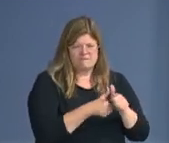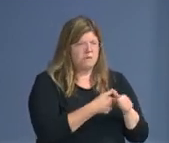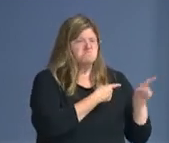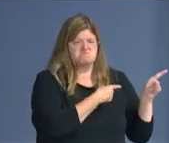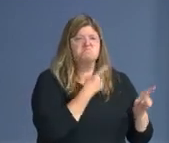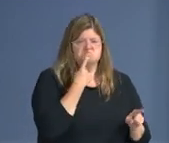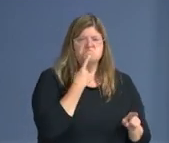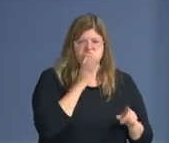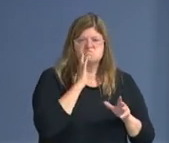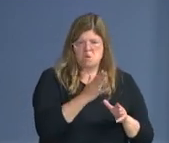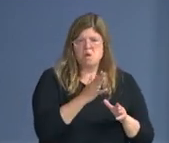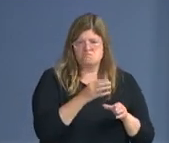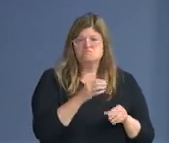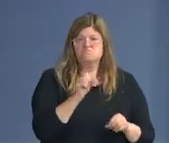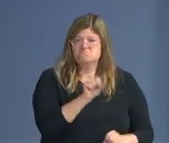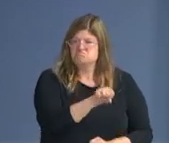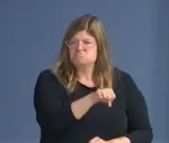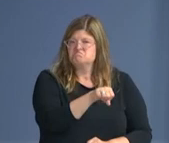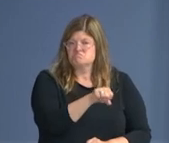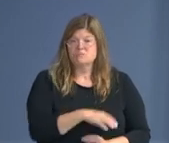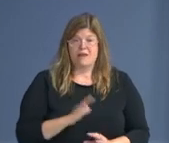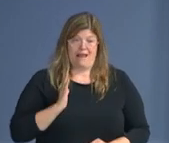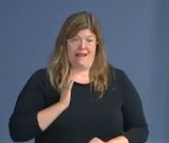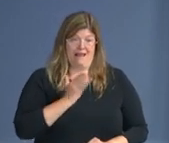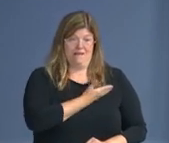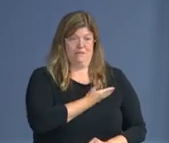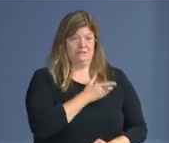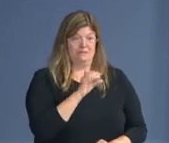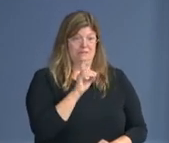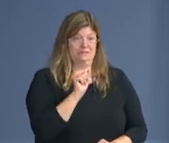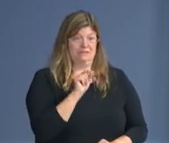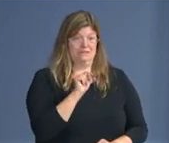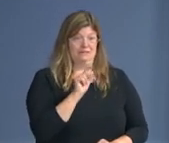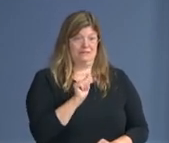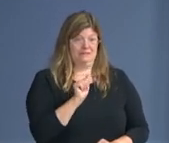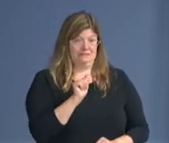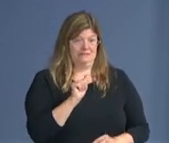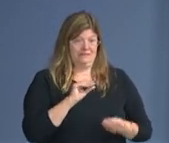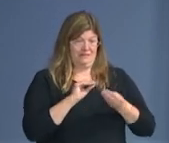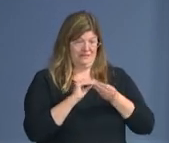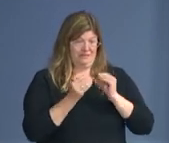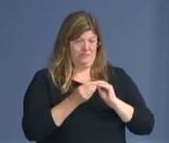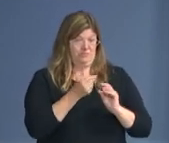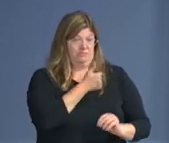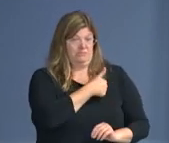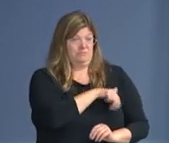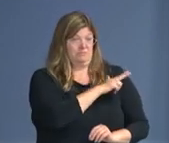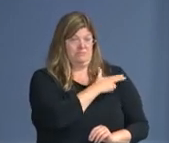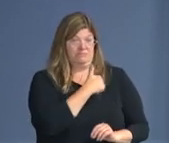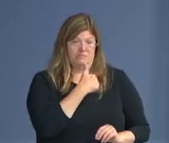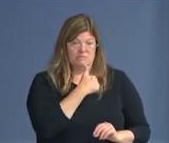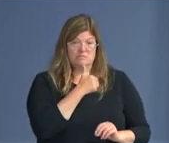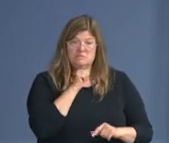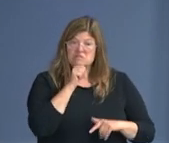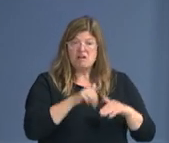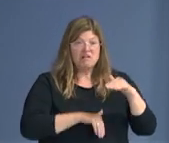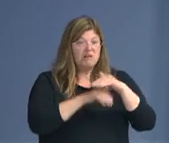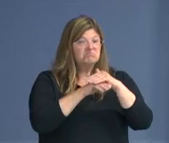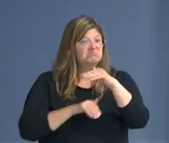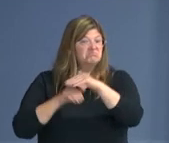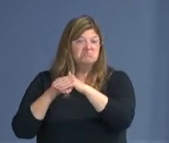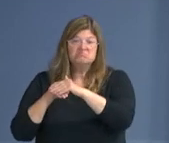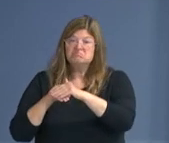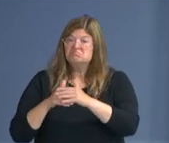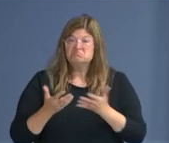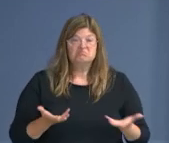from our data, we are not seeing an increase in hospitalizations. I'm wondering about age demographics. Oh, we are not seeing an increase in